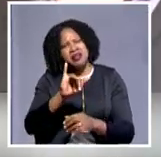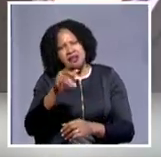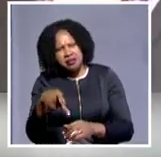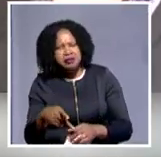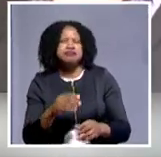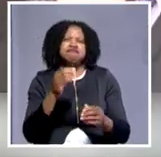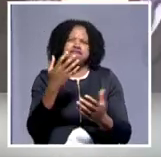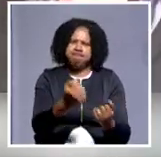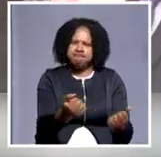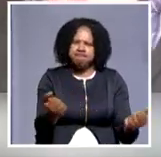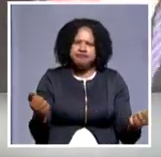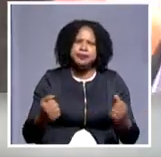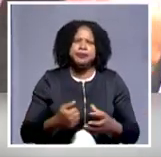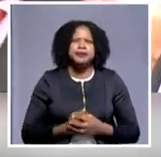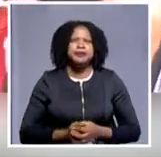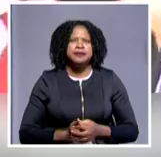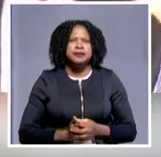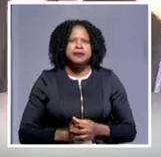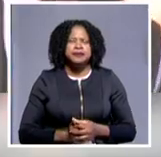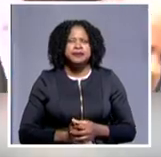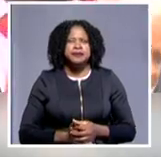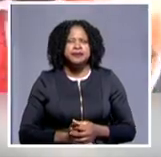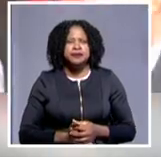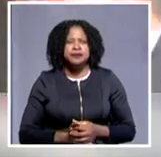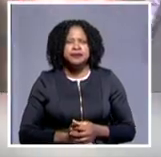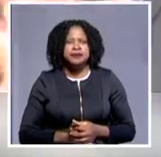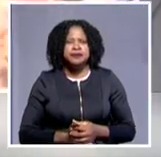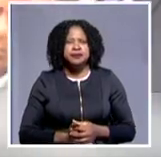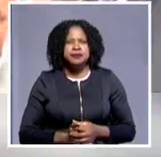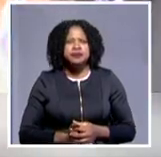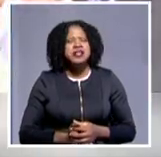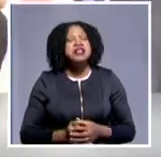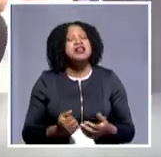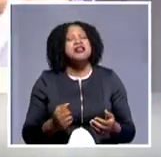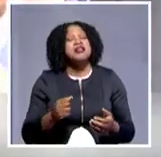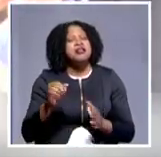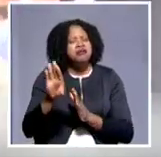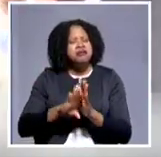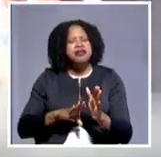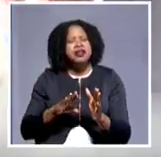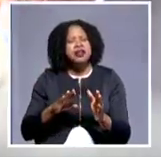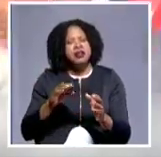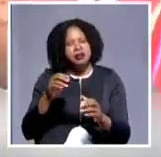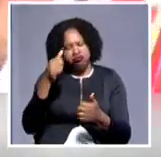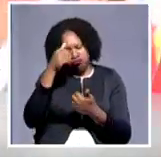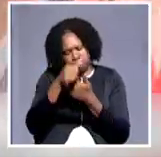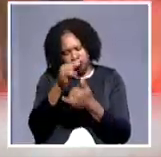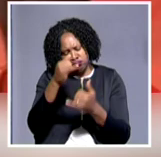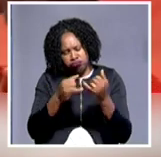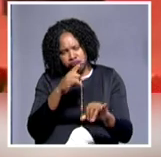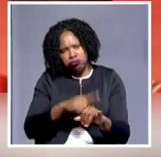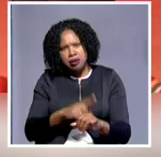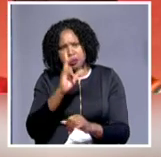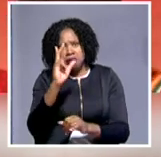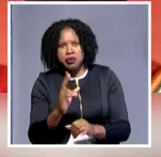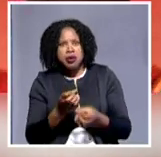sober, sad moment that we are sending somebody off who has really worked tirelessly for a more democratic order in